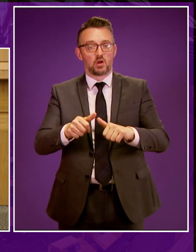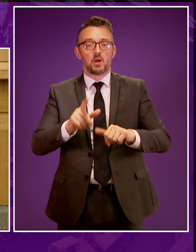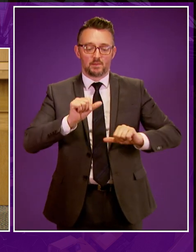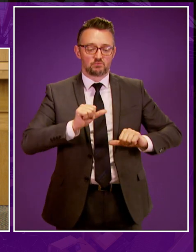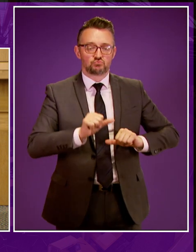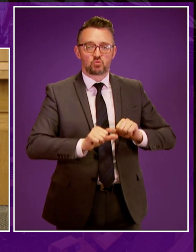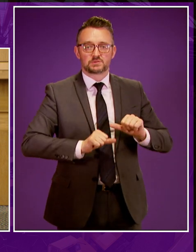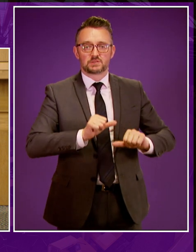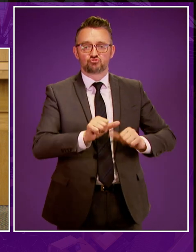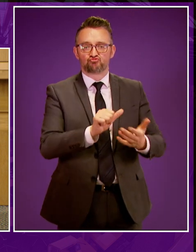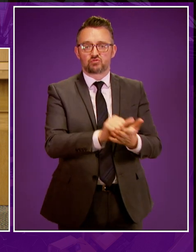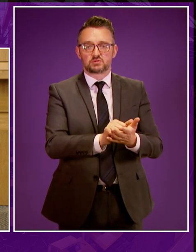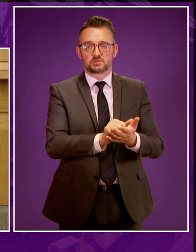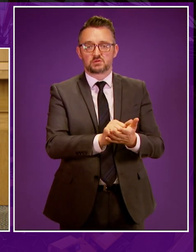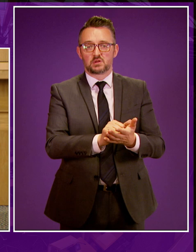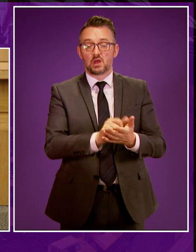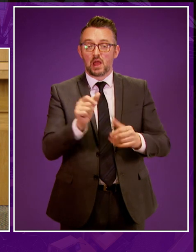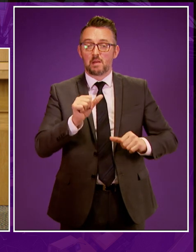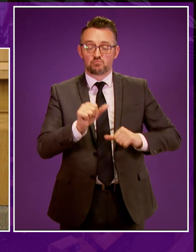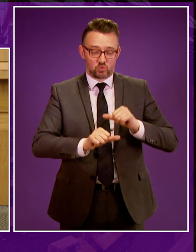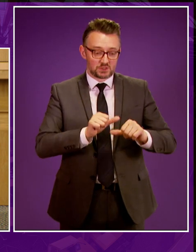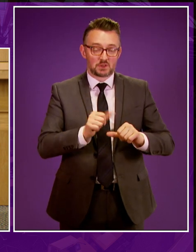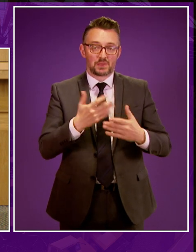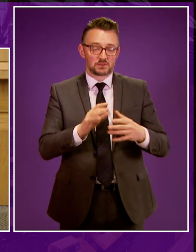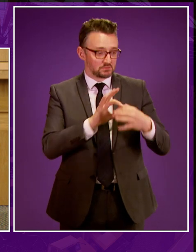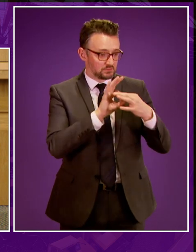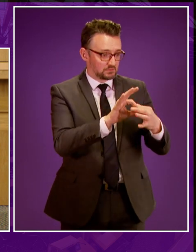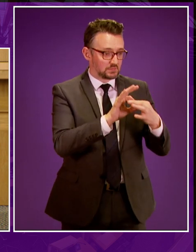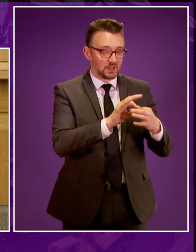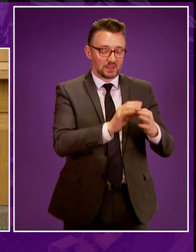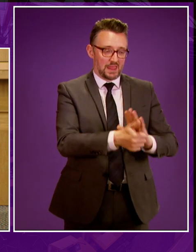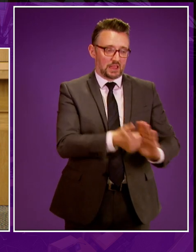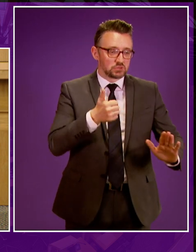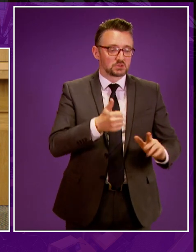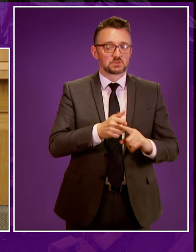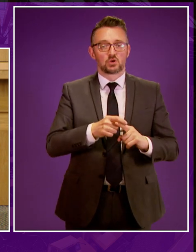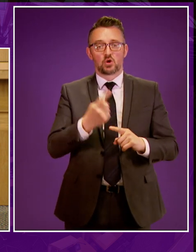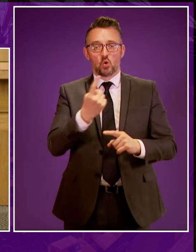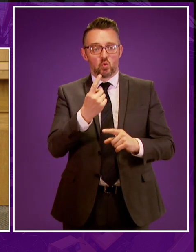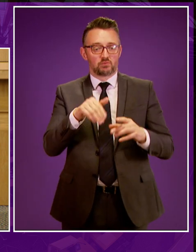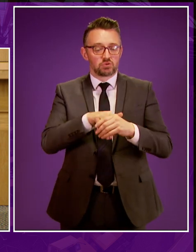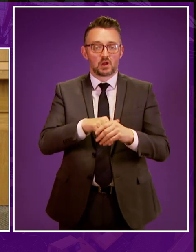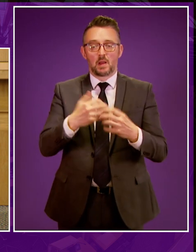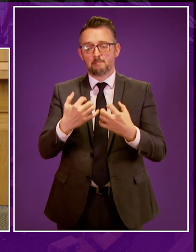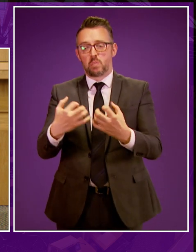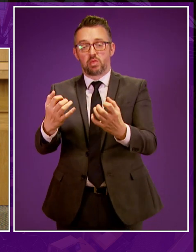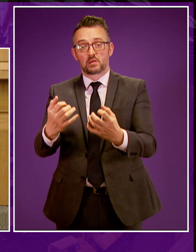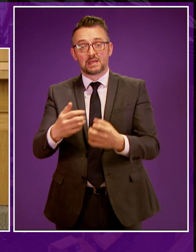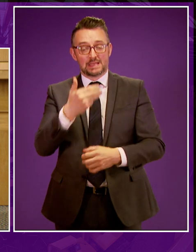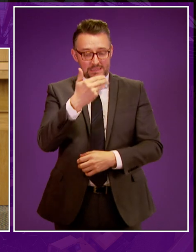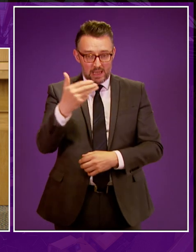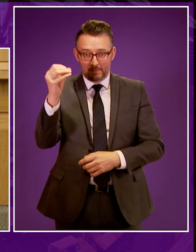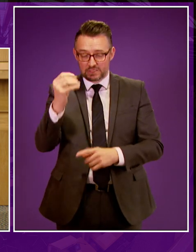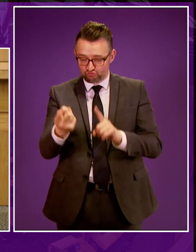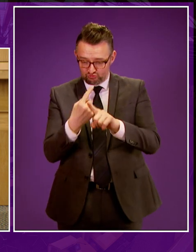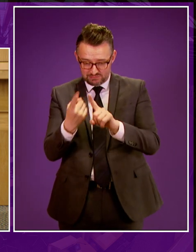process that few can argue has not demonstrably engaged experts, stakeholders and the wider public. Ninety-nine percent of responses